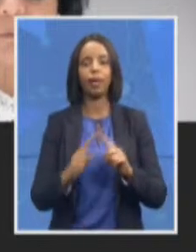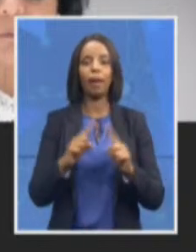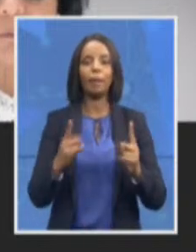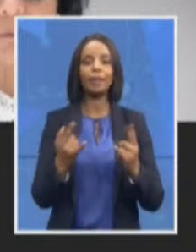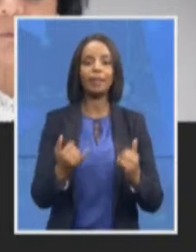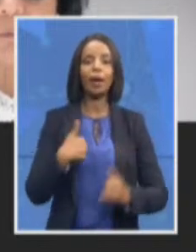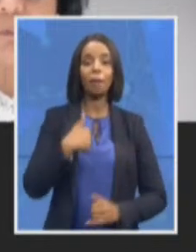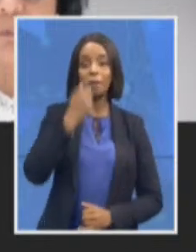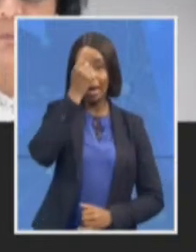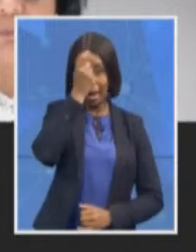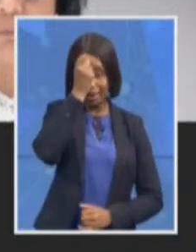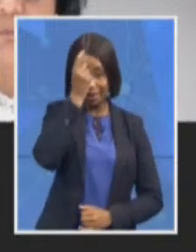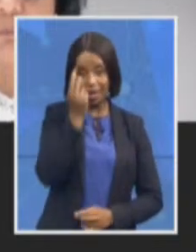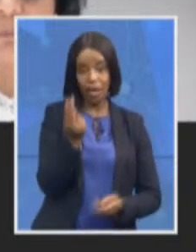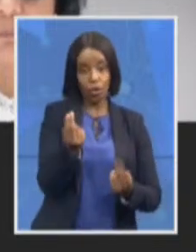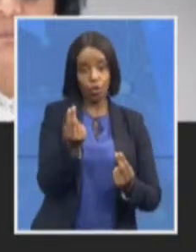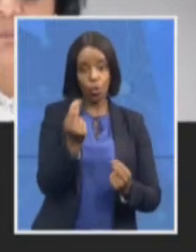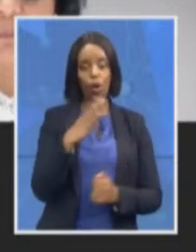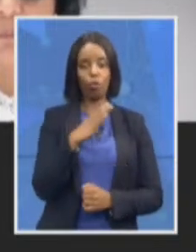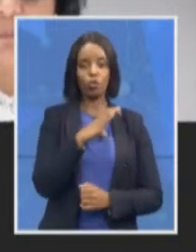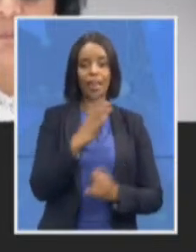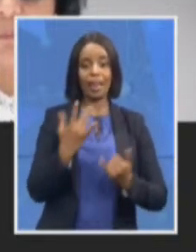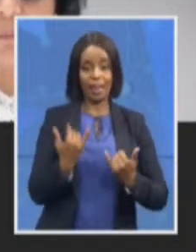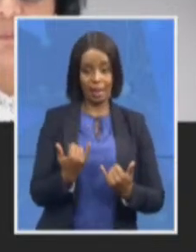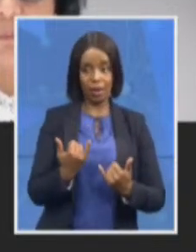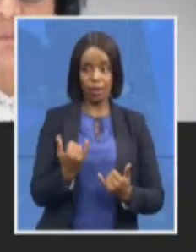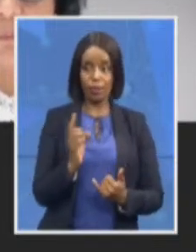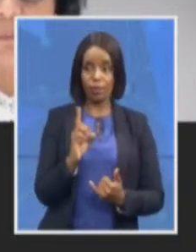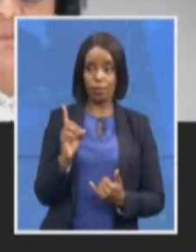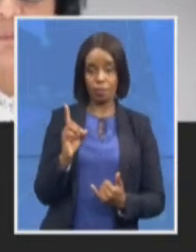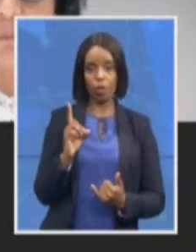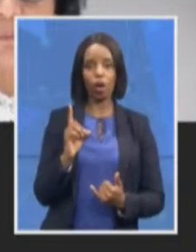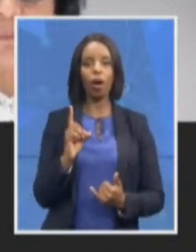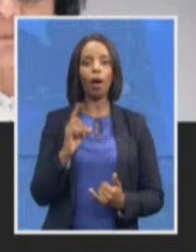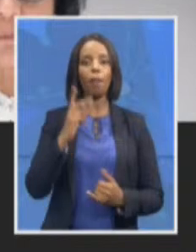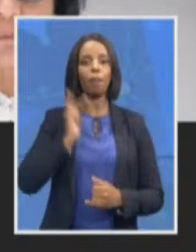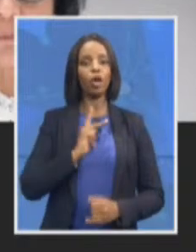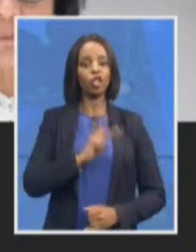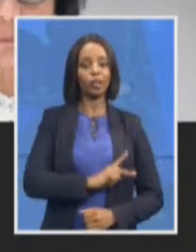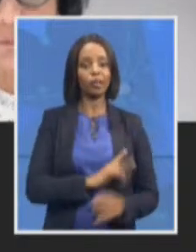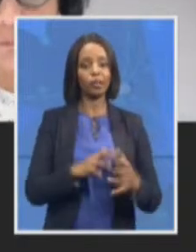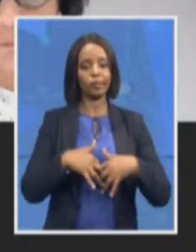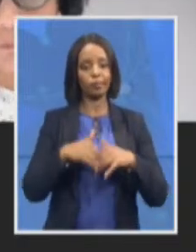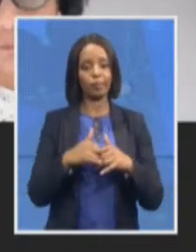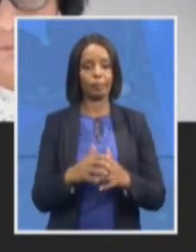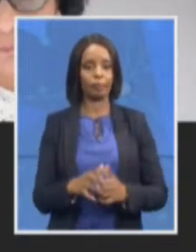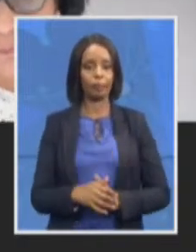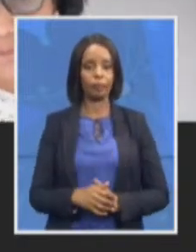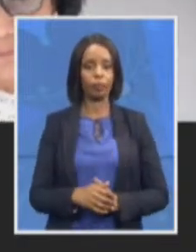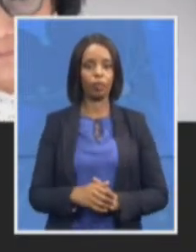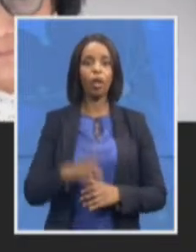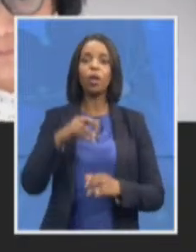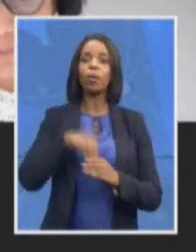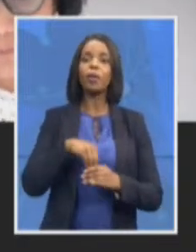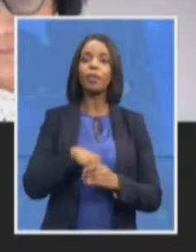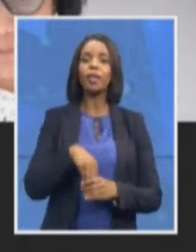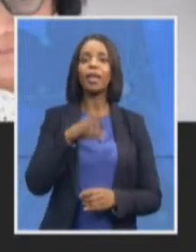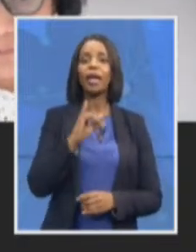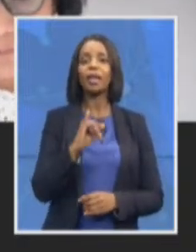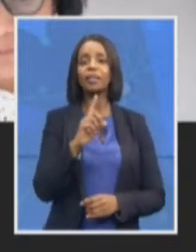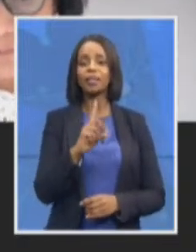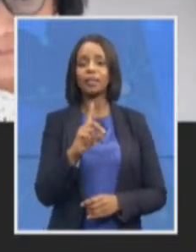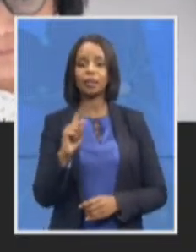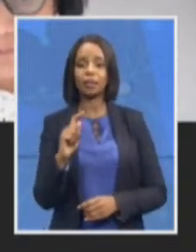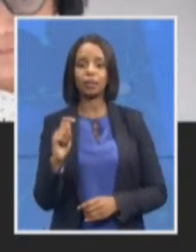going to appoint and within the ACTT this is also an area that we are currently looking at and we have